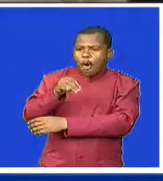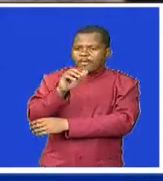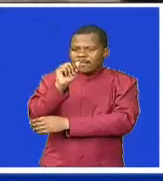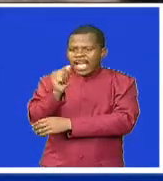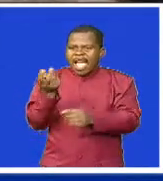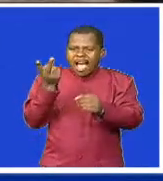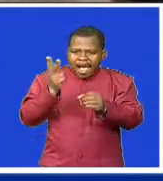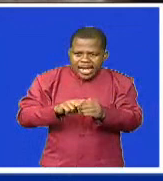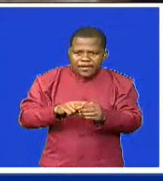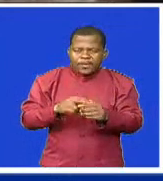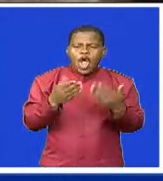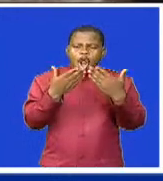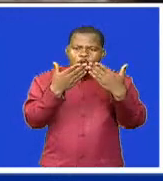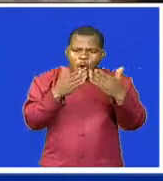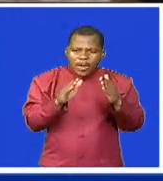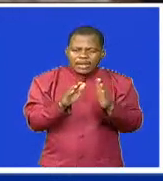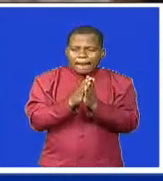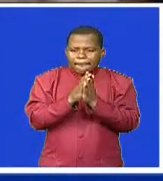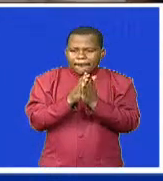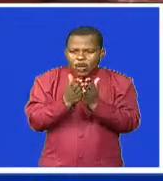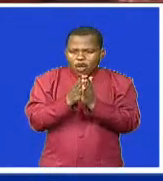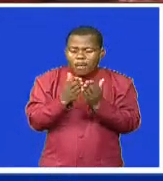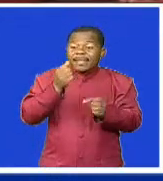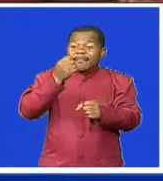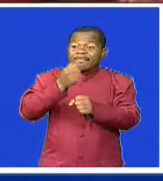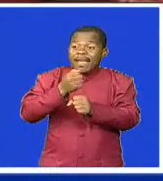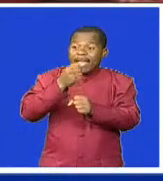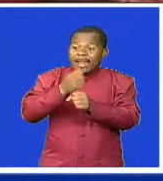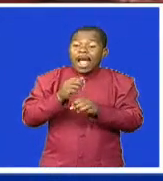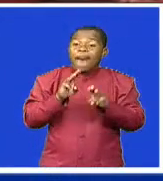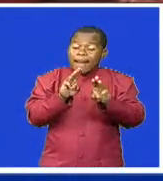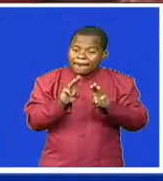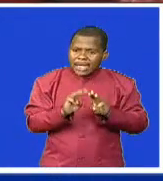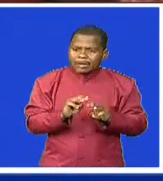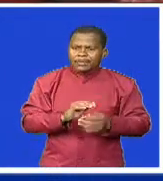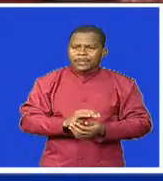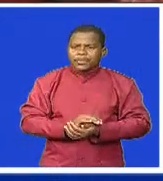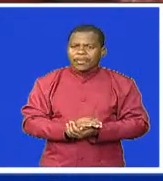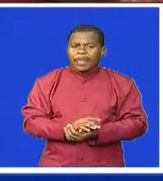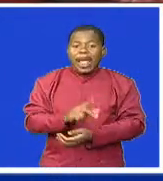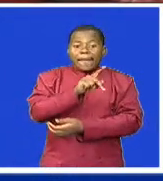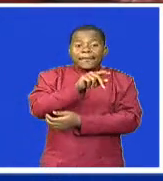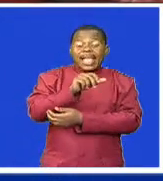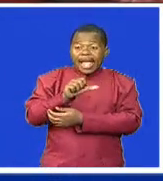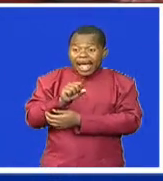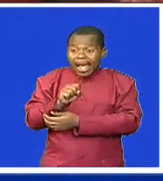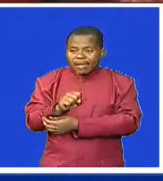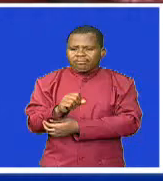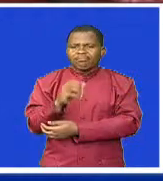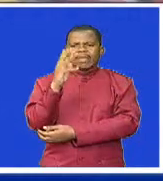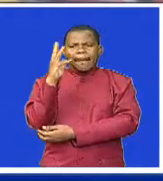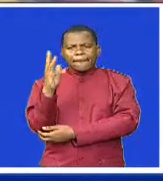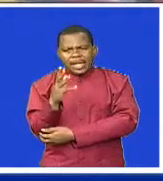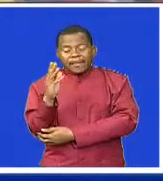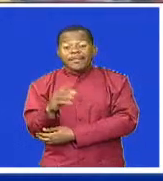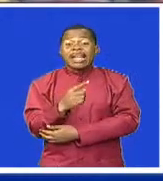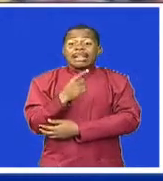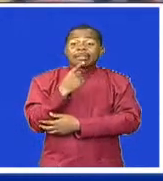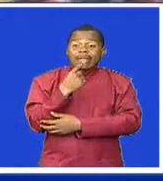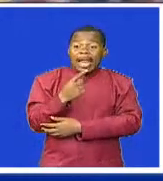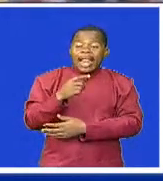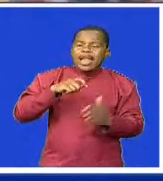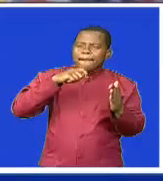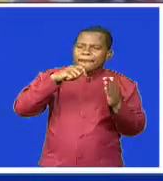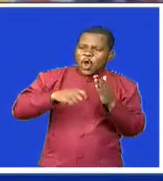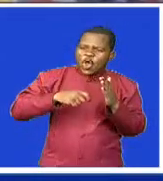well. Speaking on behalf of the Minister of Tourism and Environmental Affairs, the principal secretary, John Tlope, says this project